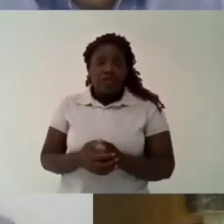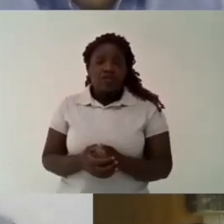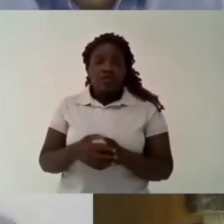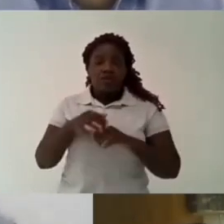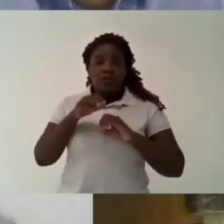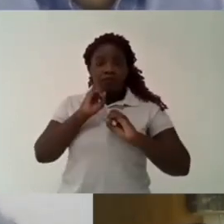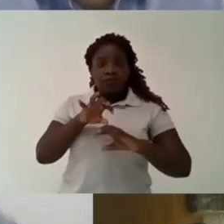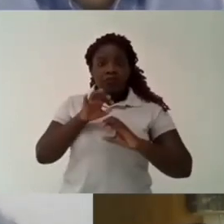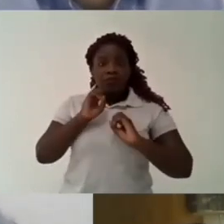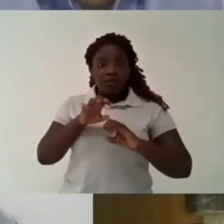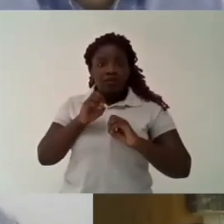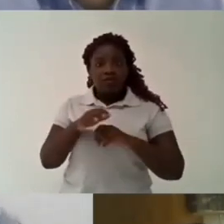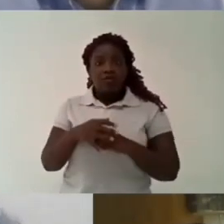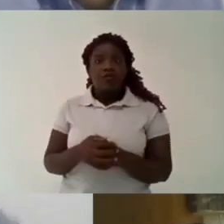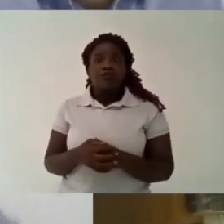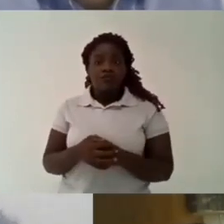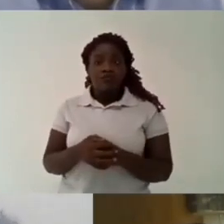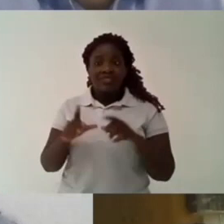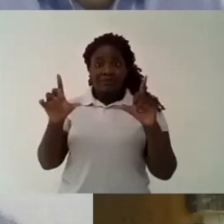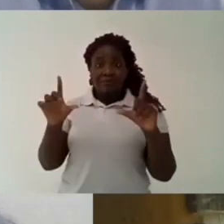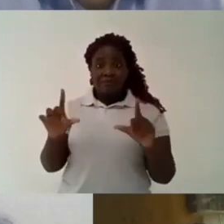achieving such objectives